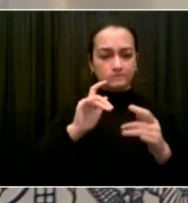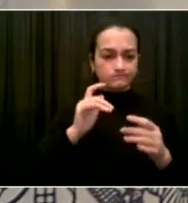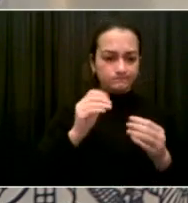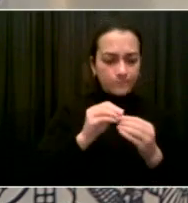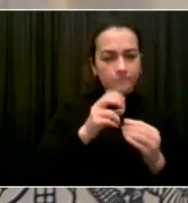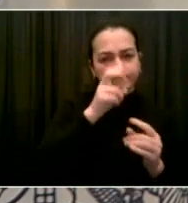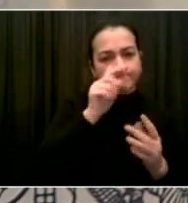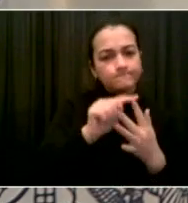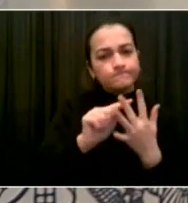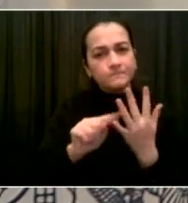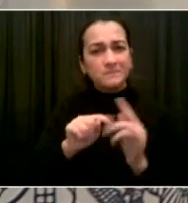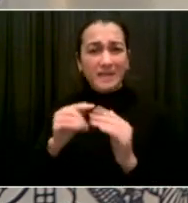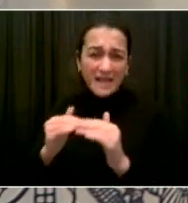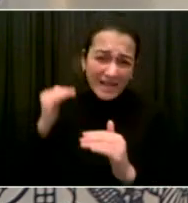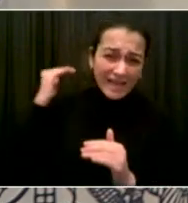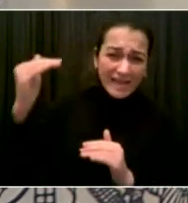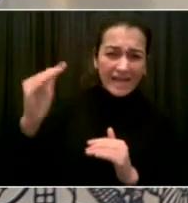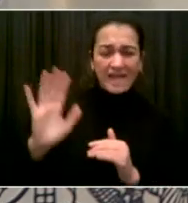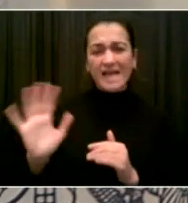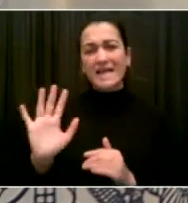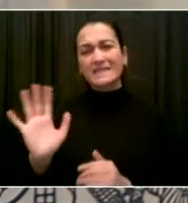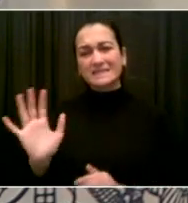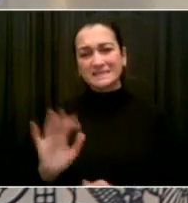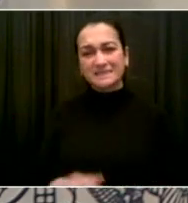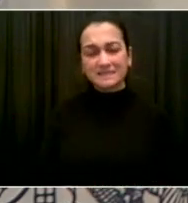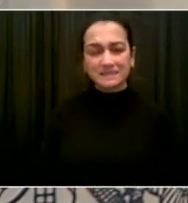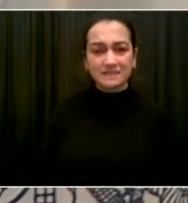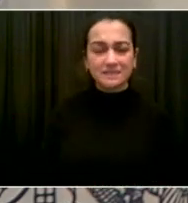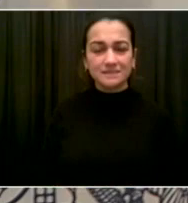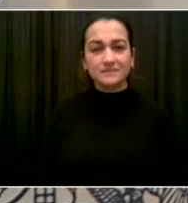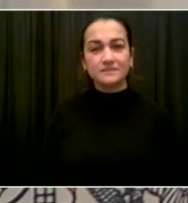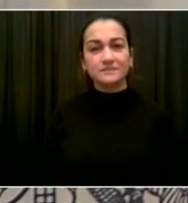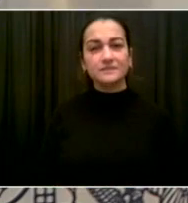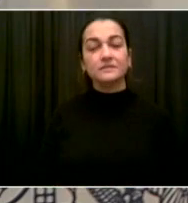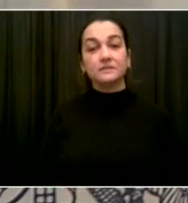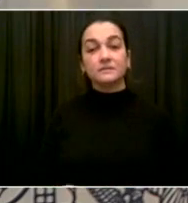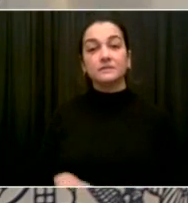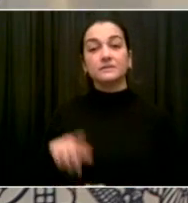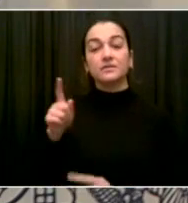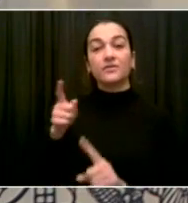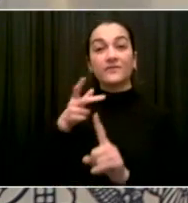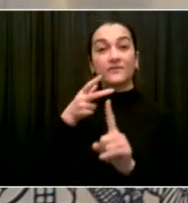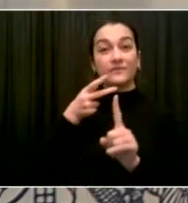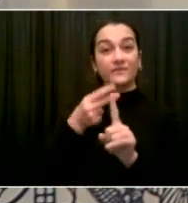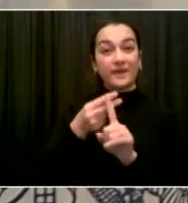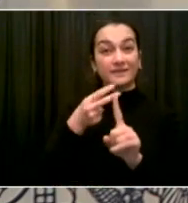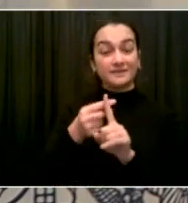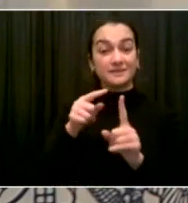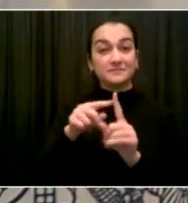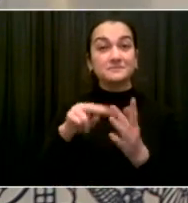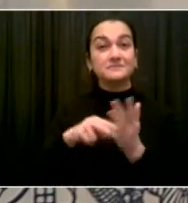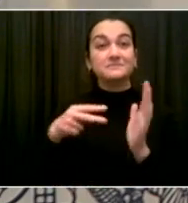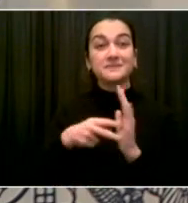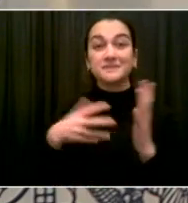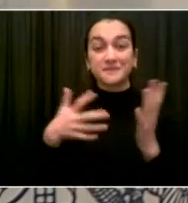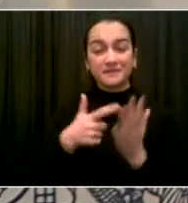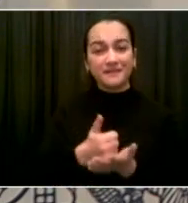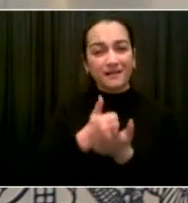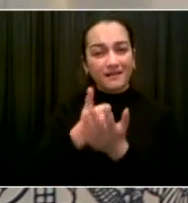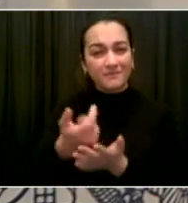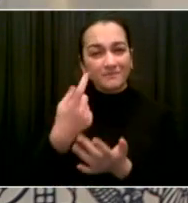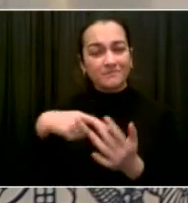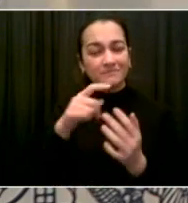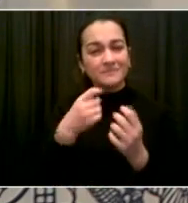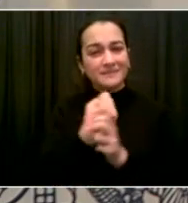vaccination equals freedom. You get vaccinated, you have more personal opportunities. You get vaccinated, your whole